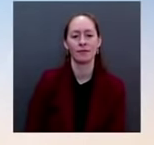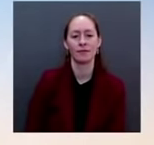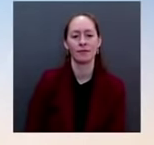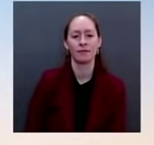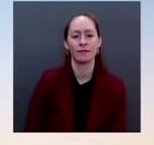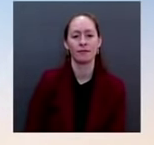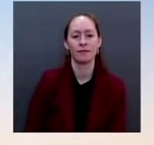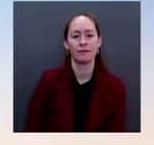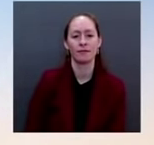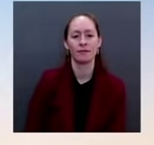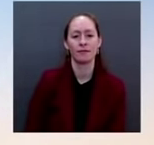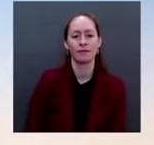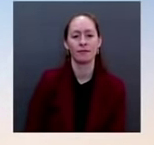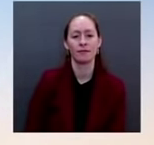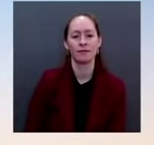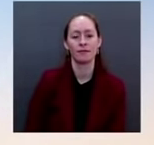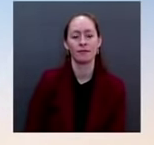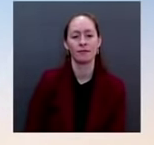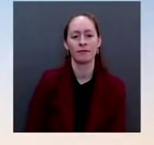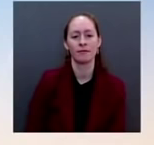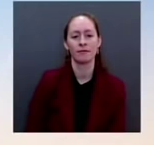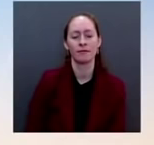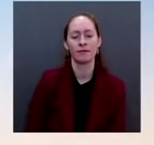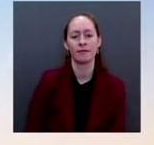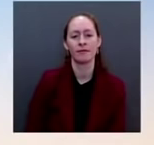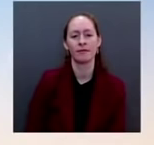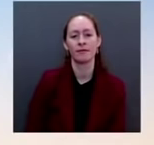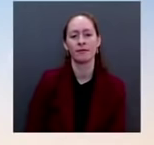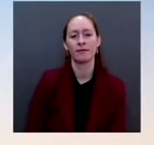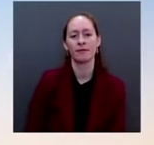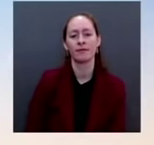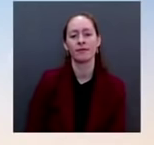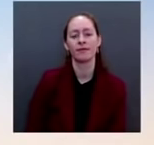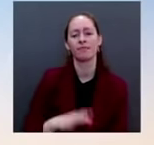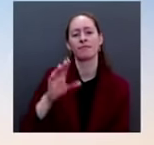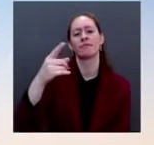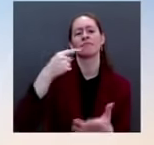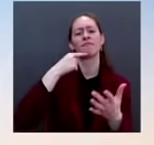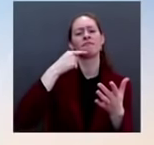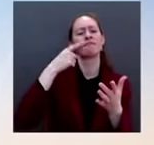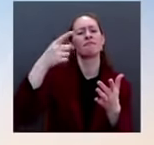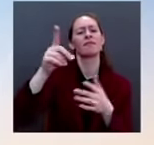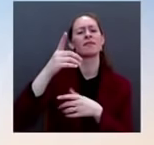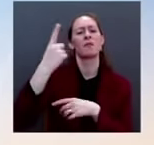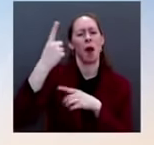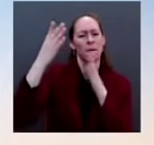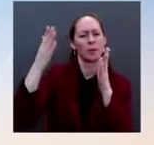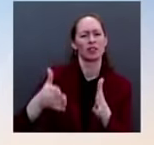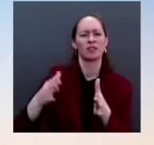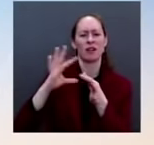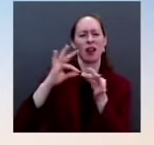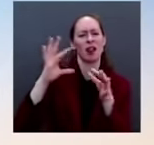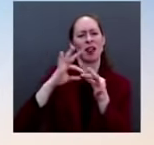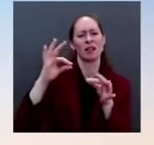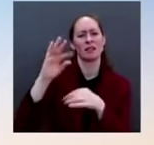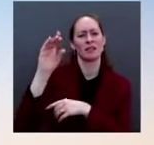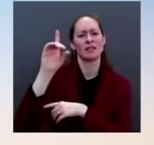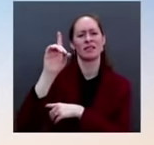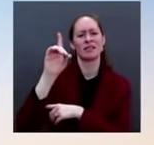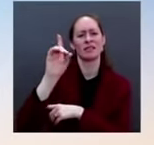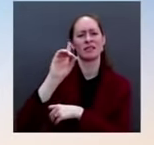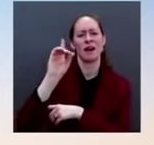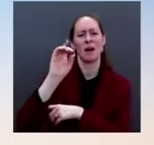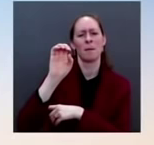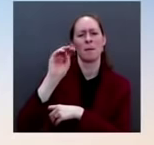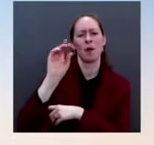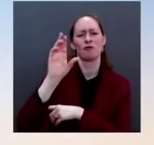for people to vote. Does the White House have a response to what McConnell said? Ms. Well, I would just say, facts are facts. And when you